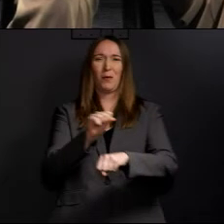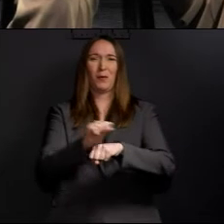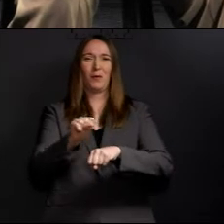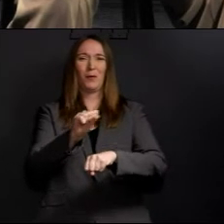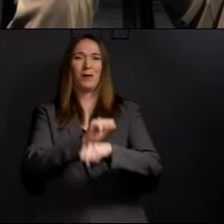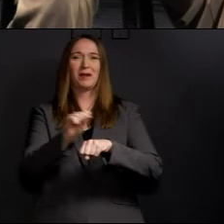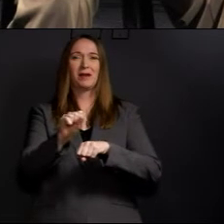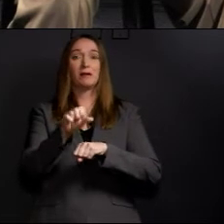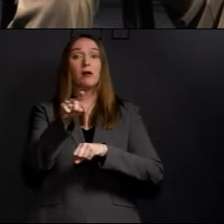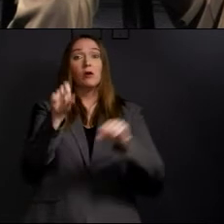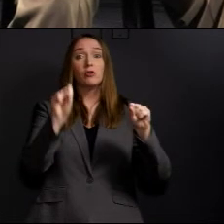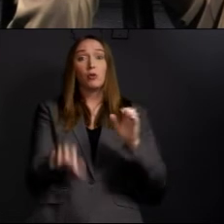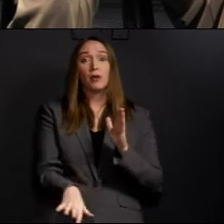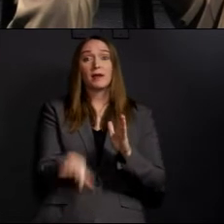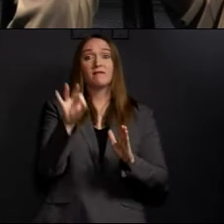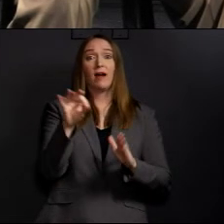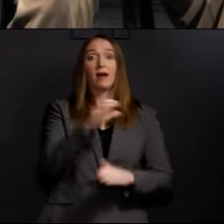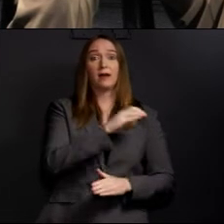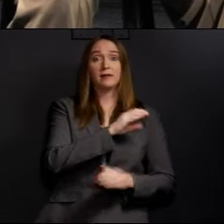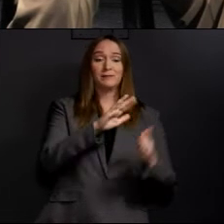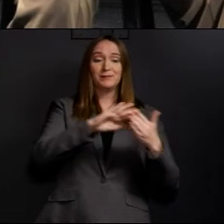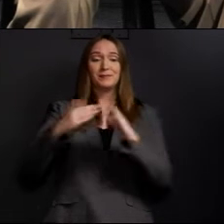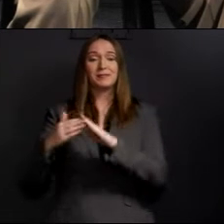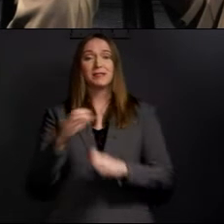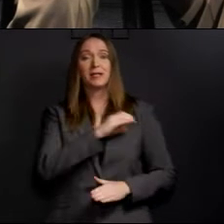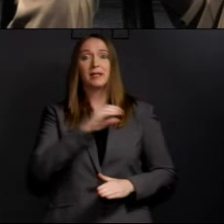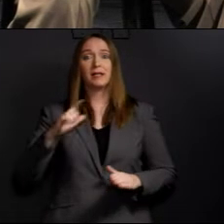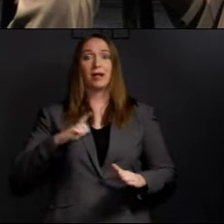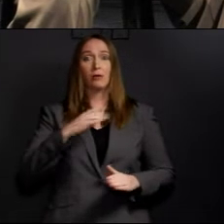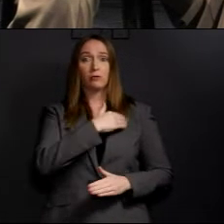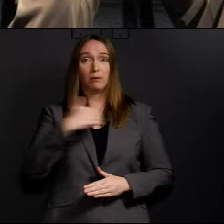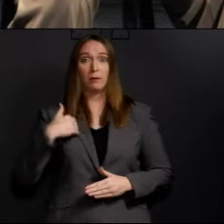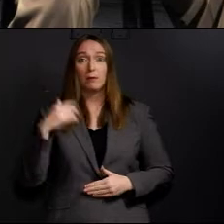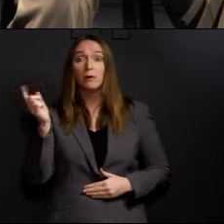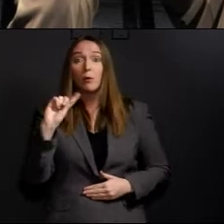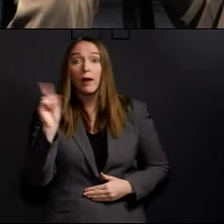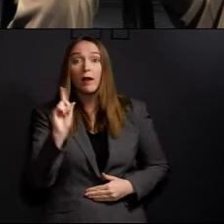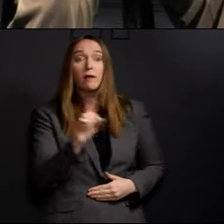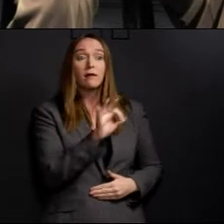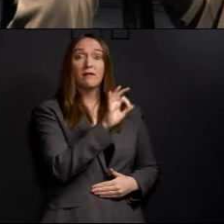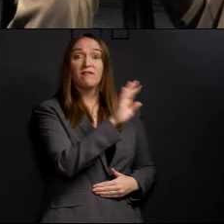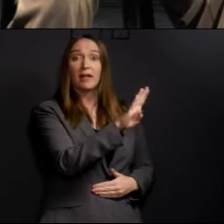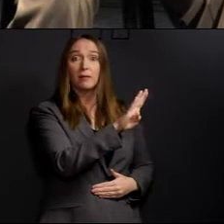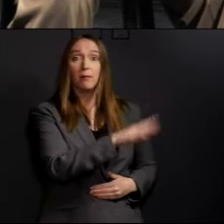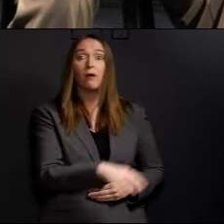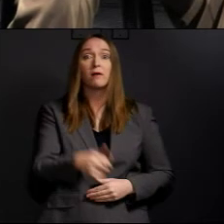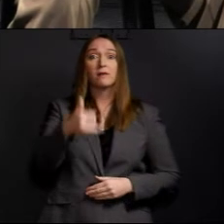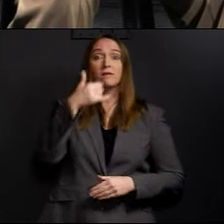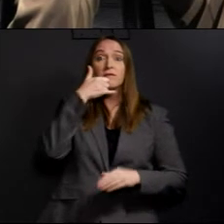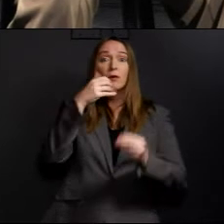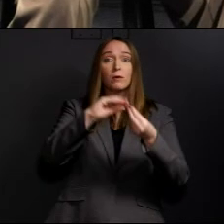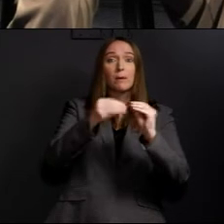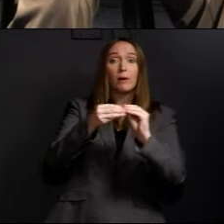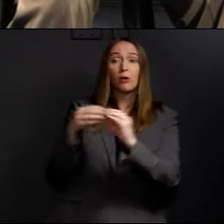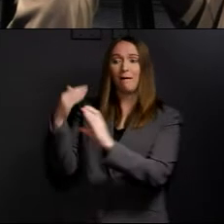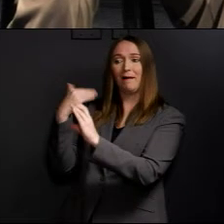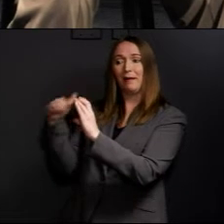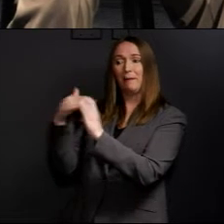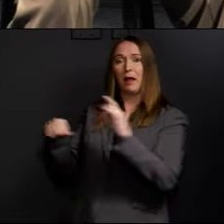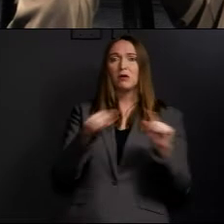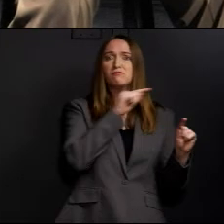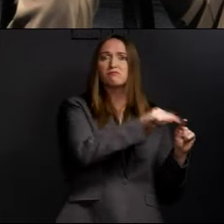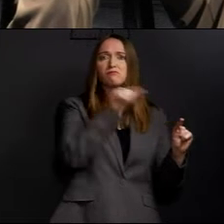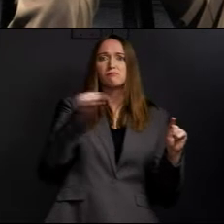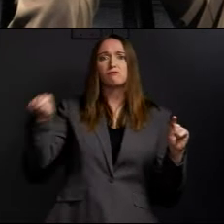their social media platforms by telephone or by email too. And we'll make sure that you get that. This council